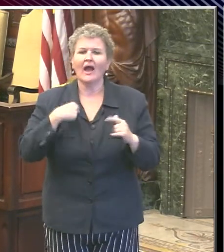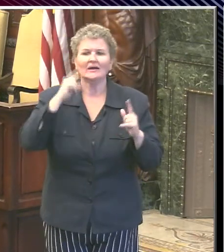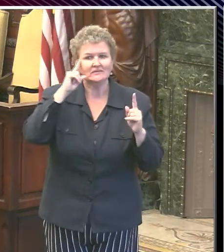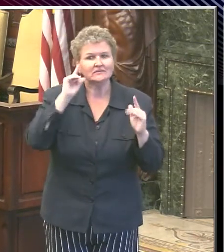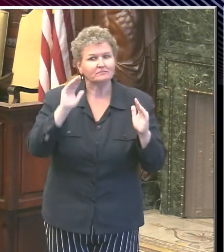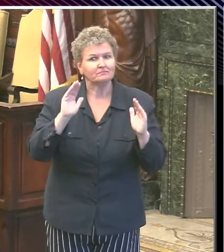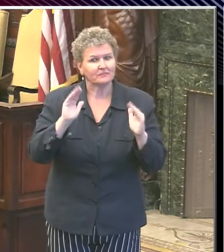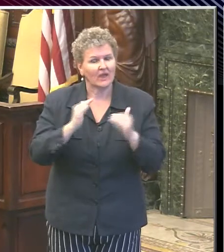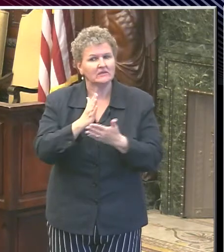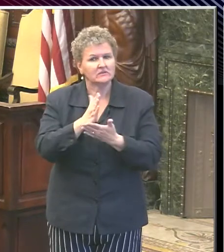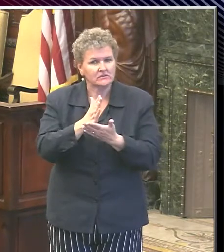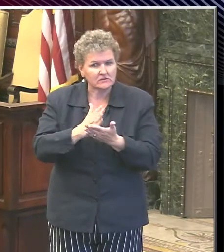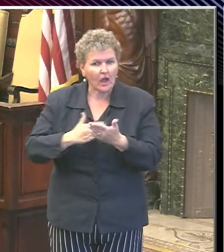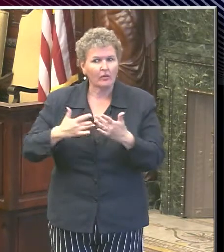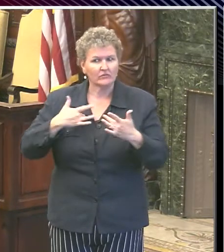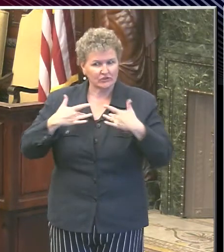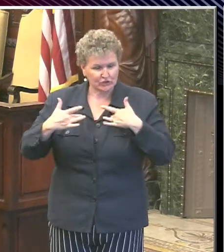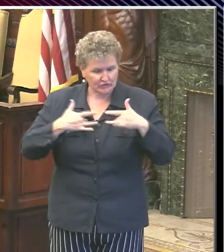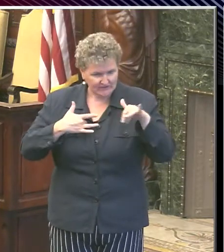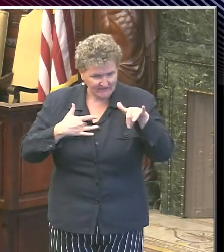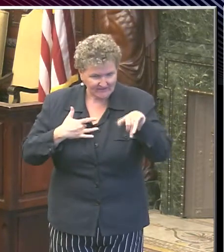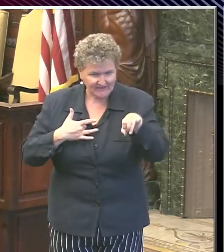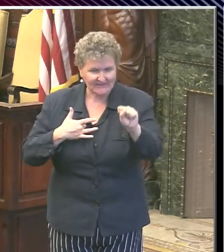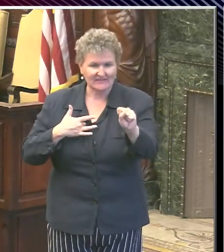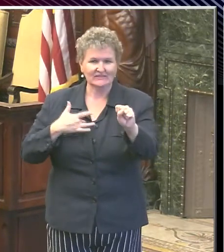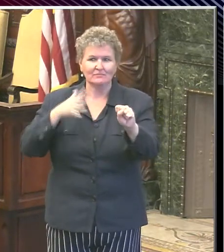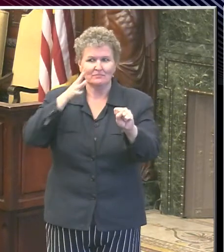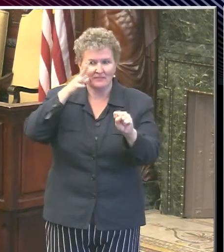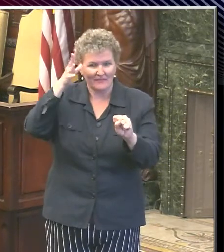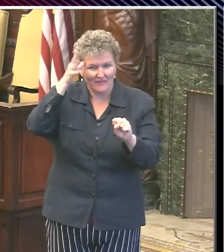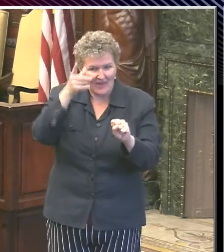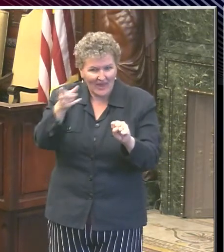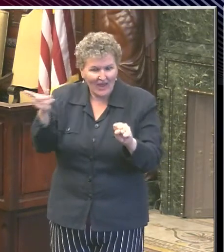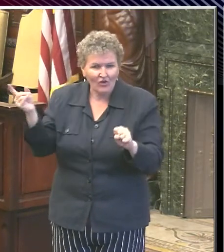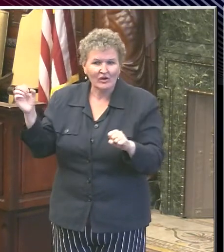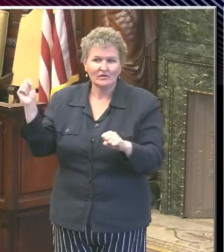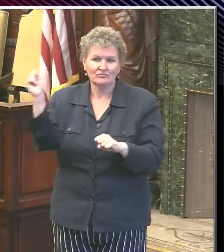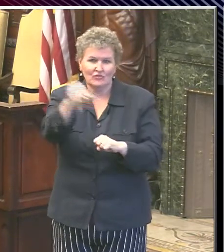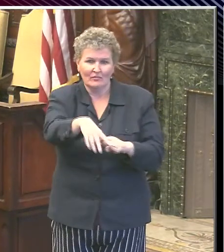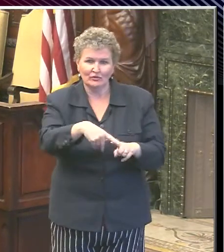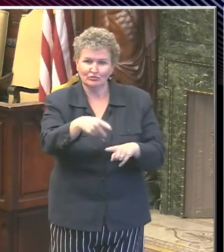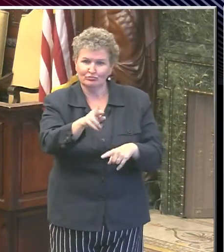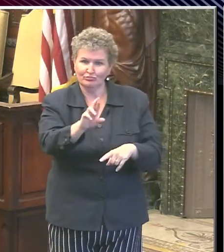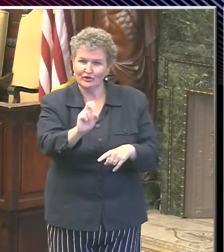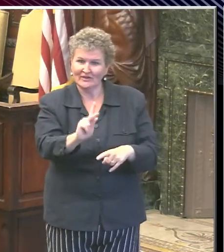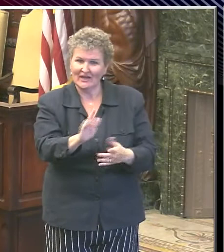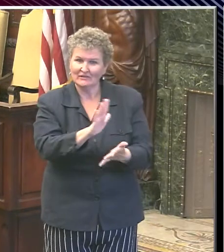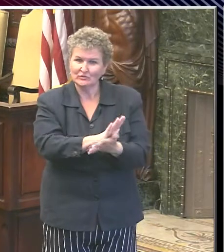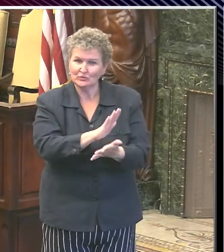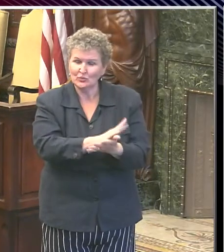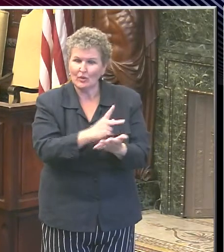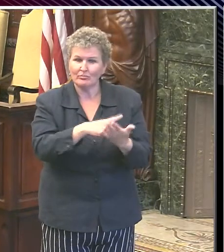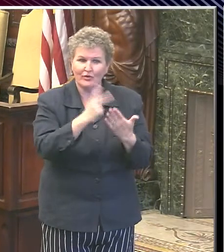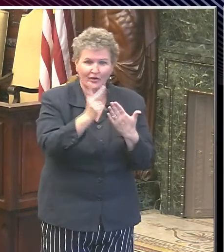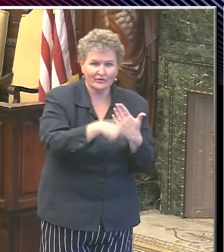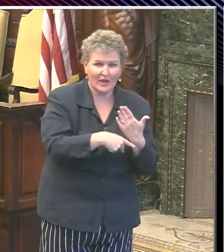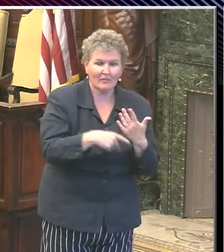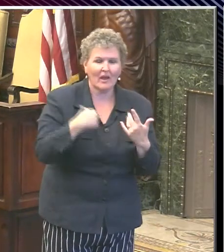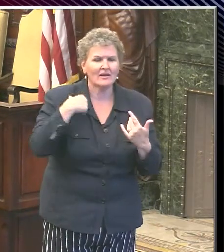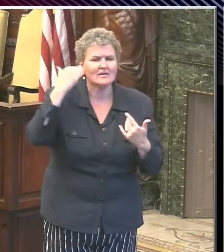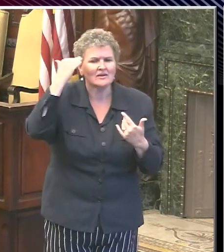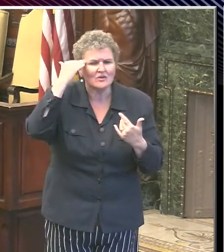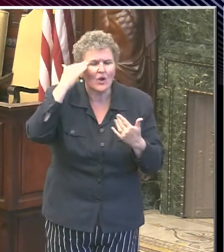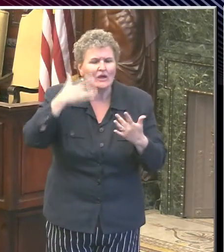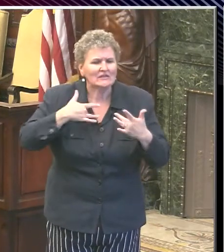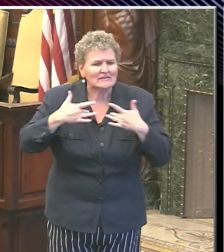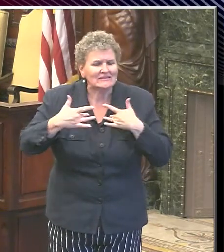concern from parents entering the pre-K program or any program for that matter. And we will address